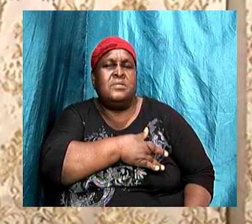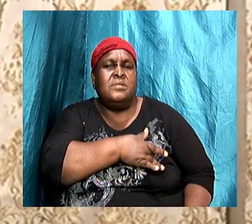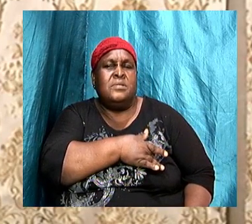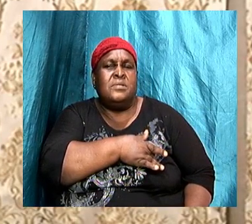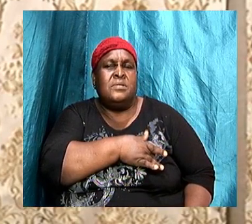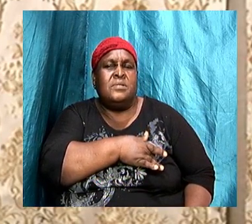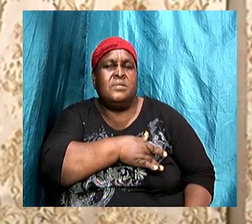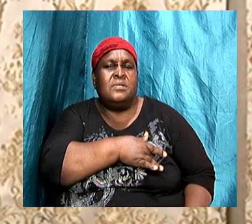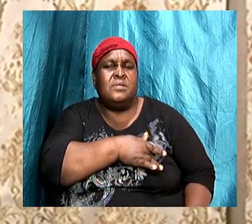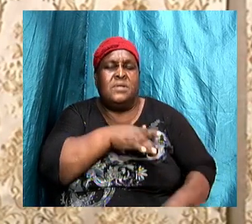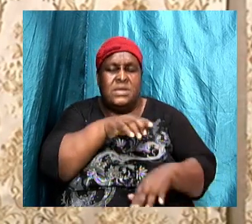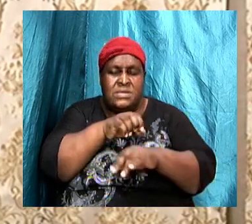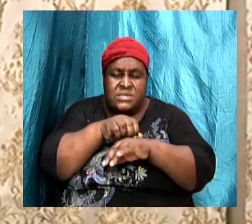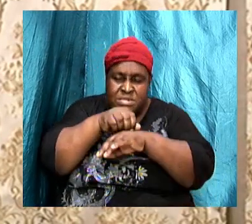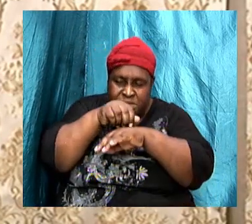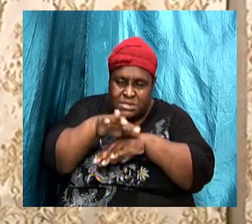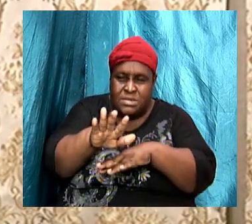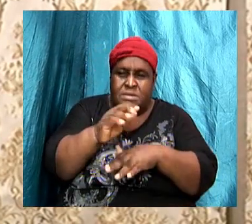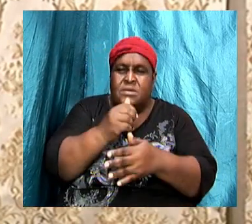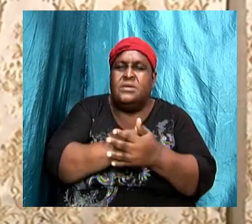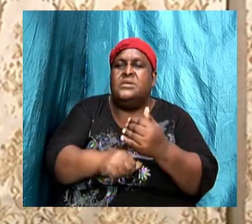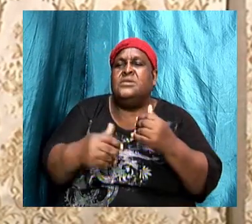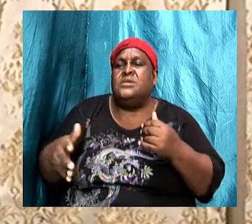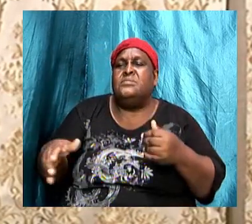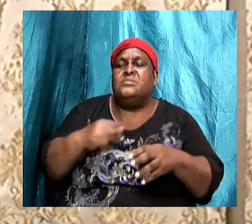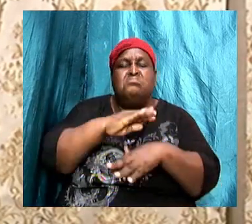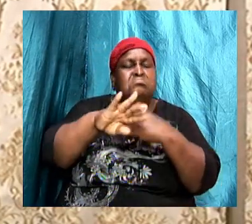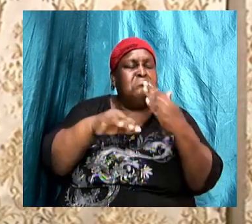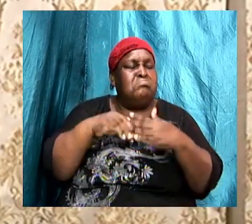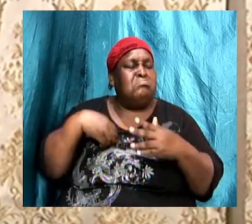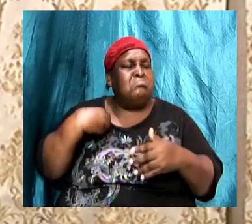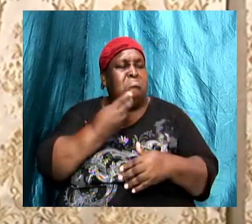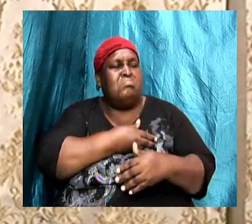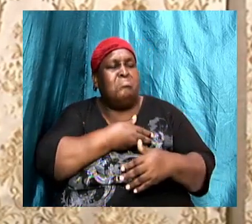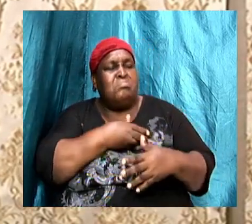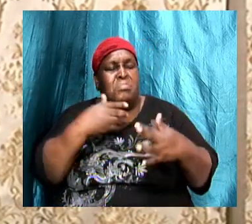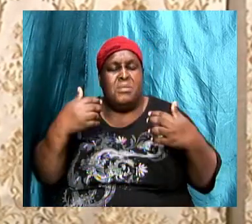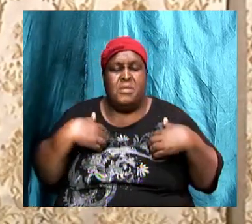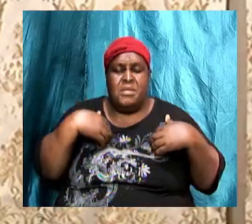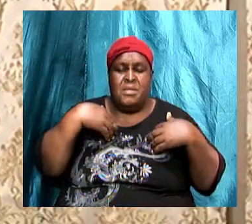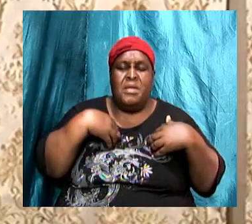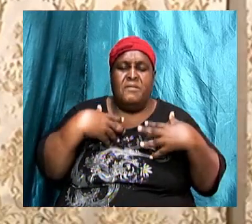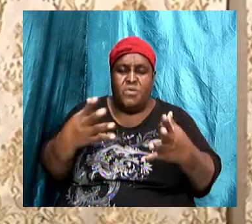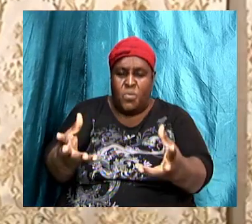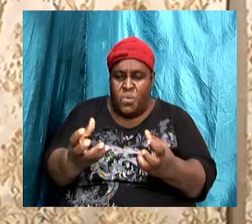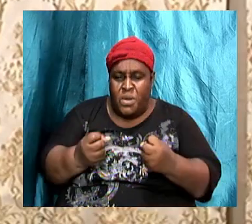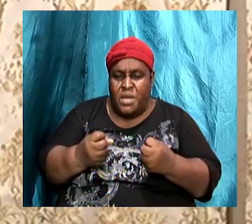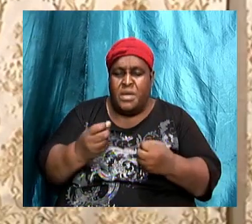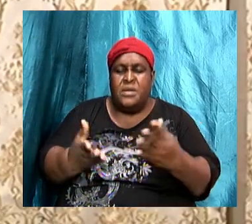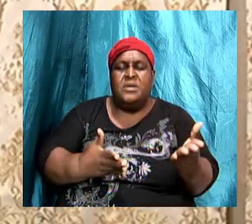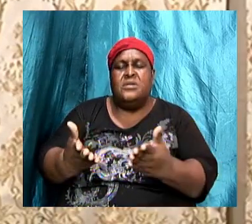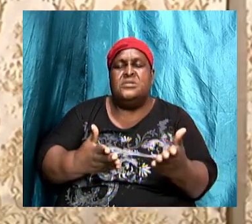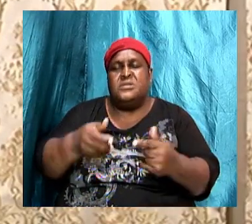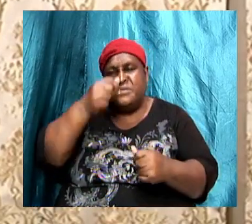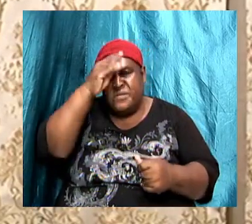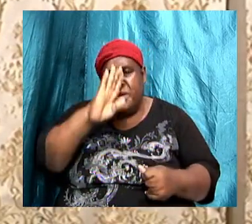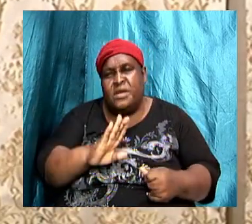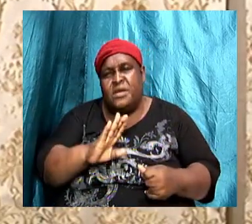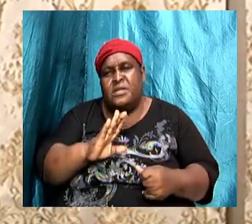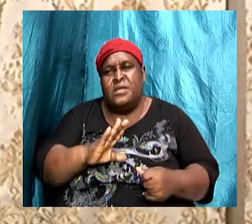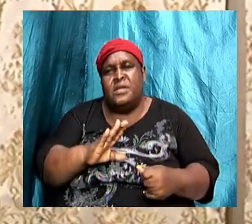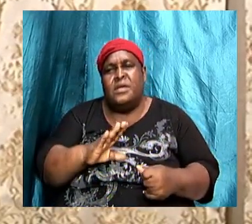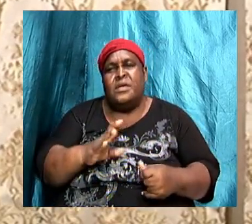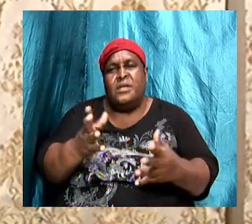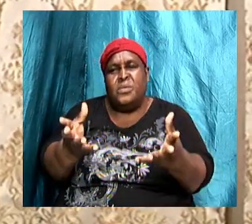something out to all of us that are in the church and that have a desire to serve God, a desire to make it when the Lord